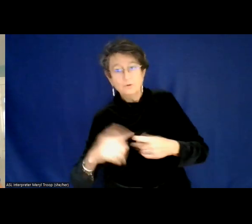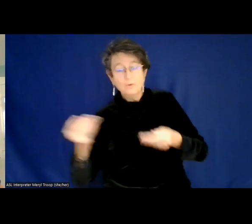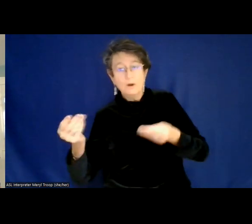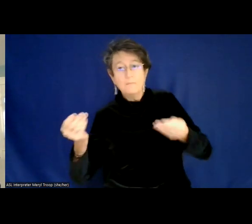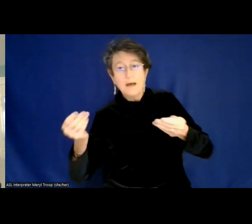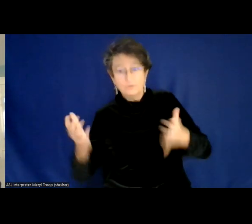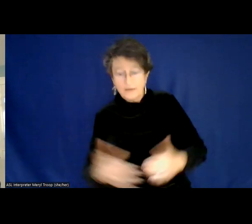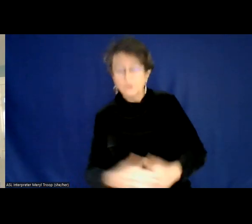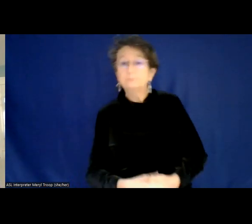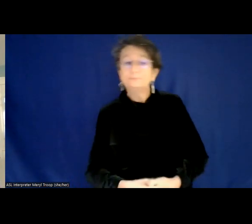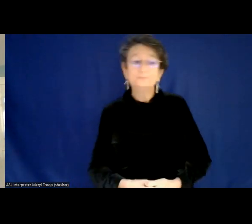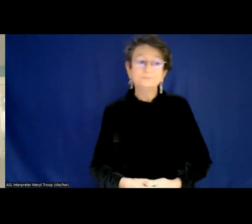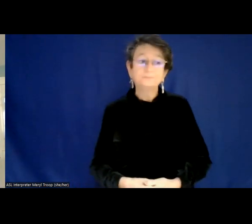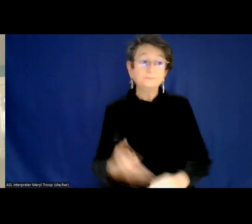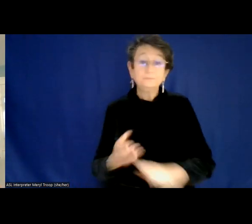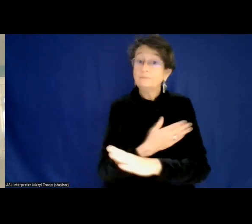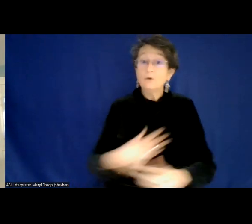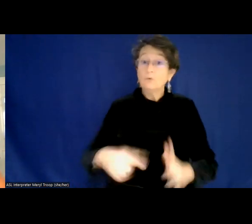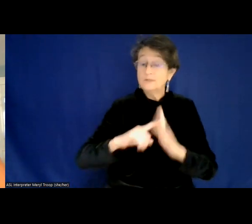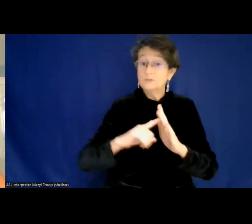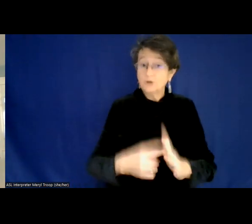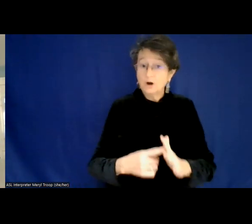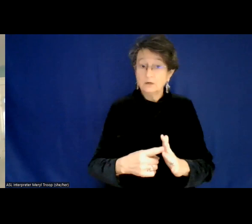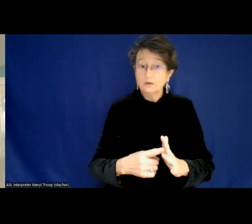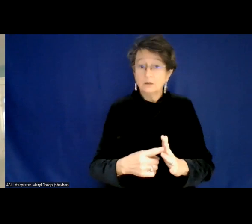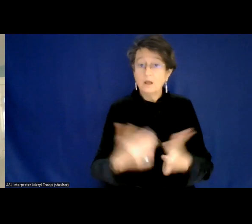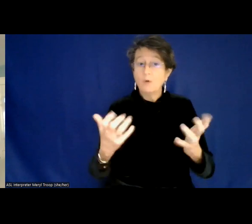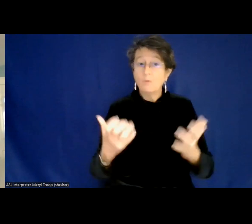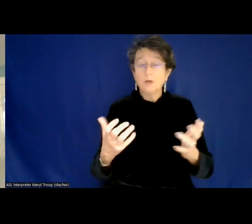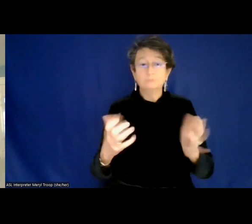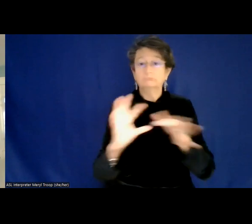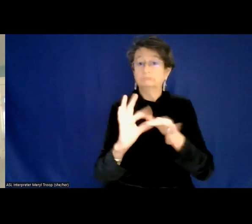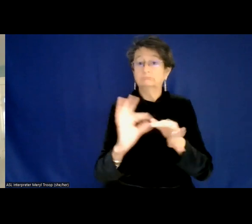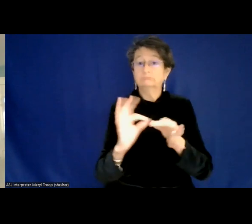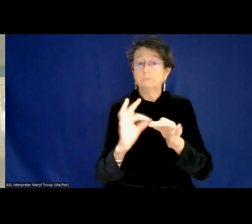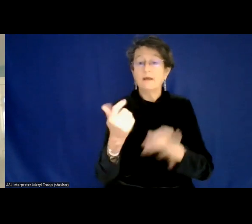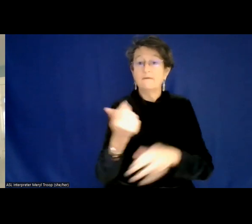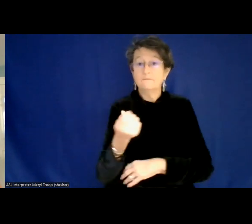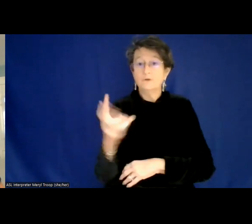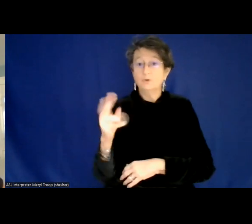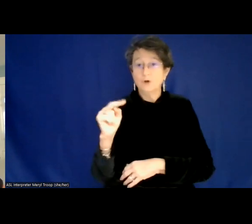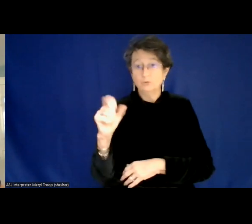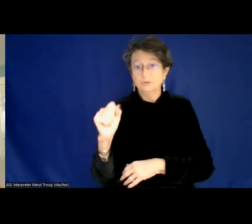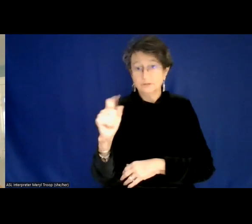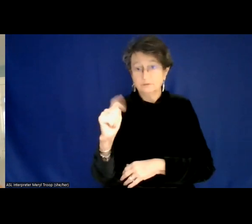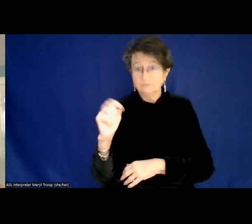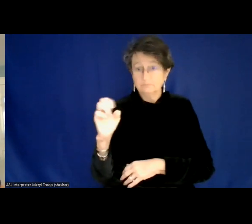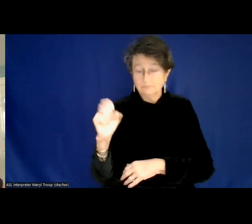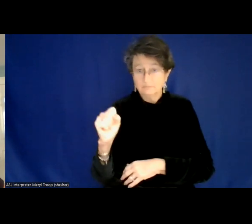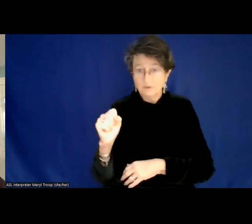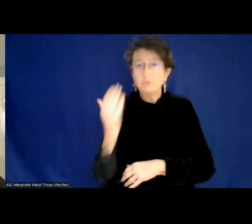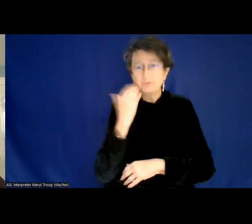So before we begin, I want to give you a few housekeeping notes. Everyone knows where their bathroom is, so I don't need to do that.